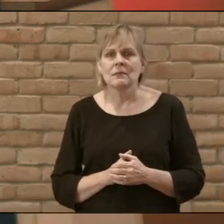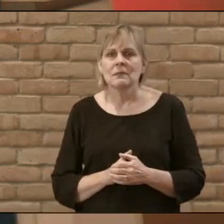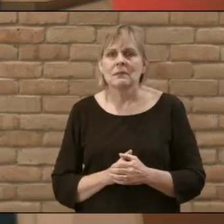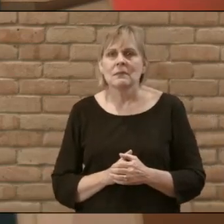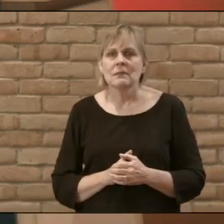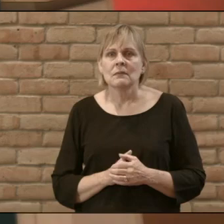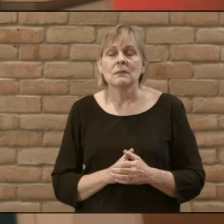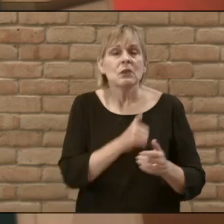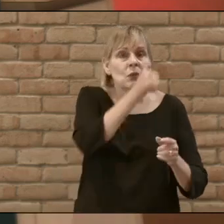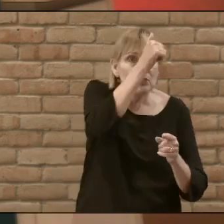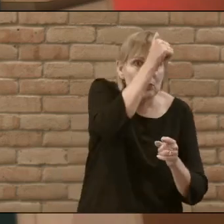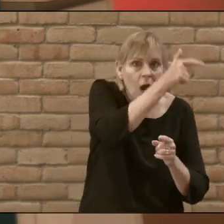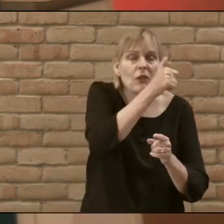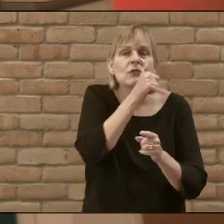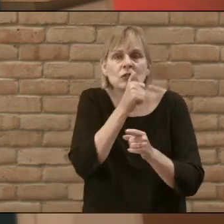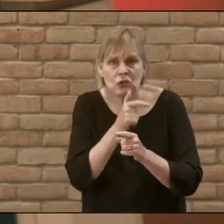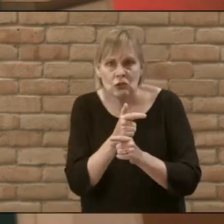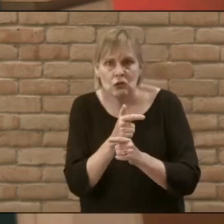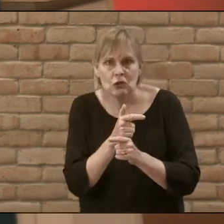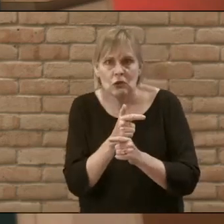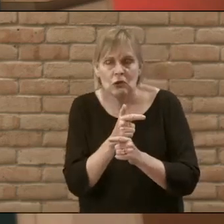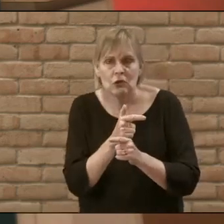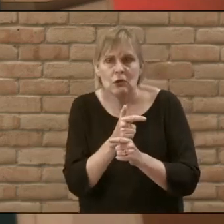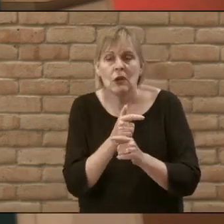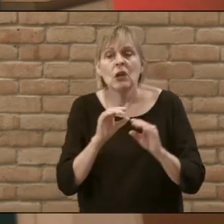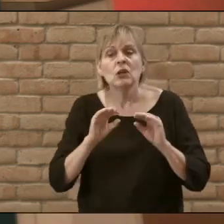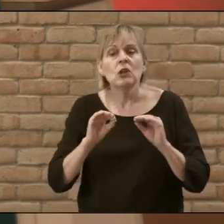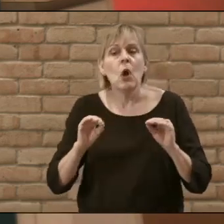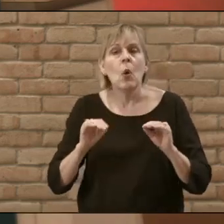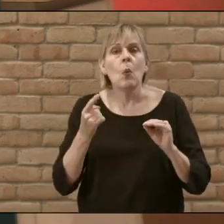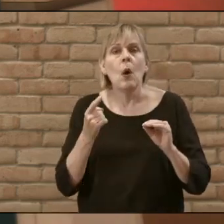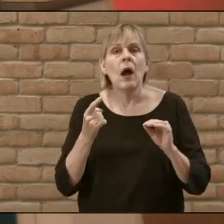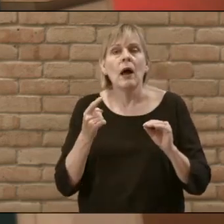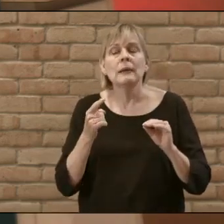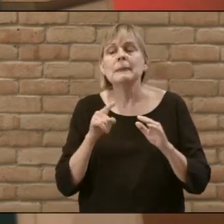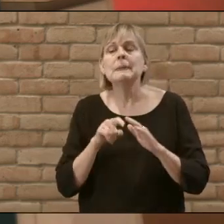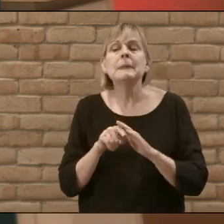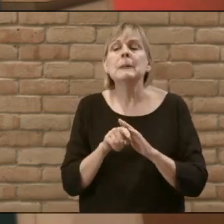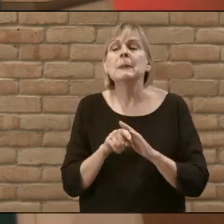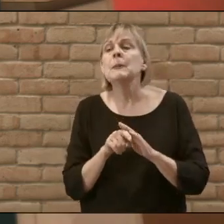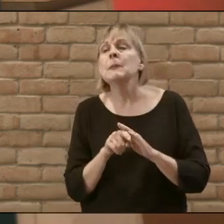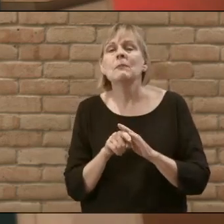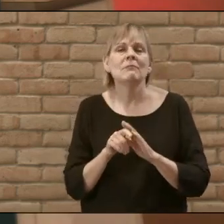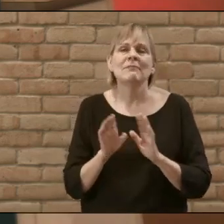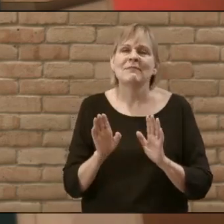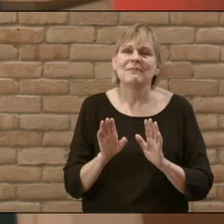brother or sister nobody gets to sneak into the kingdom of heaven